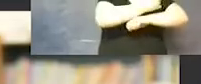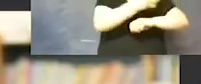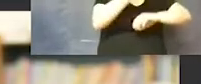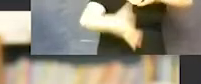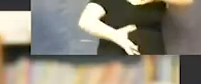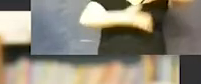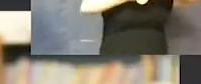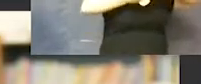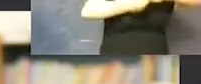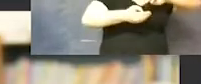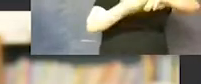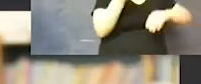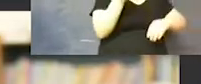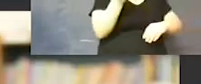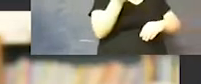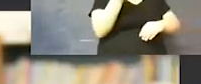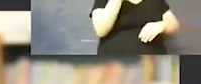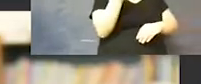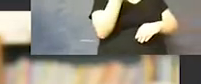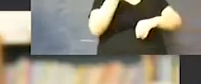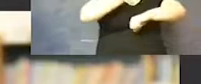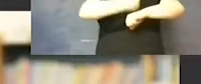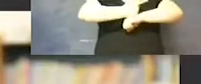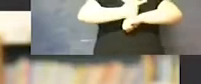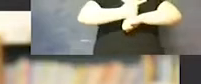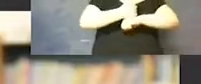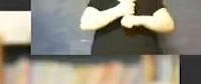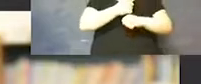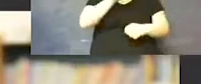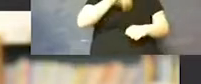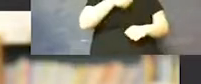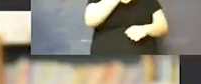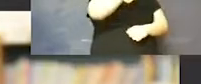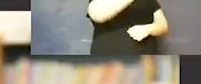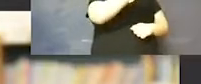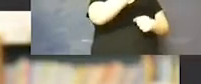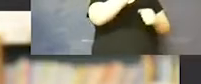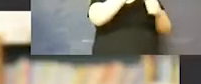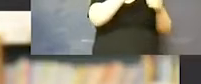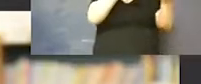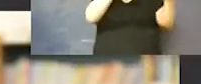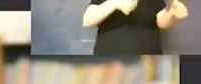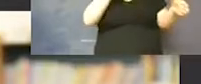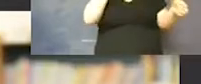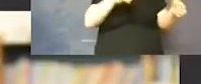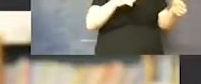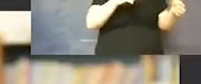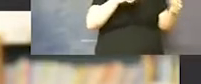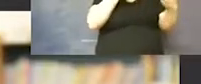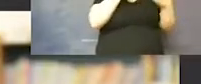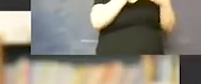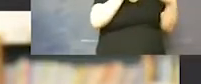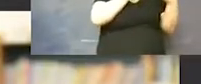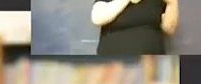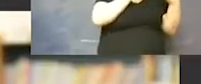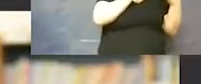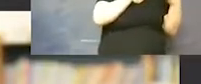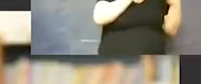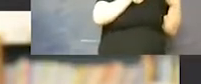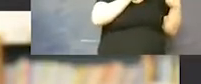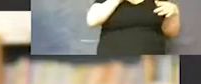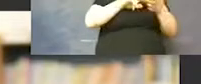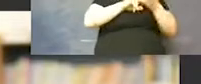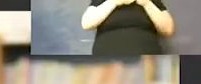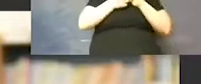14 days, which is the quarantine period for close contact. So this means 10 days for the isolation